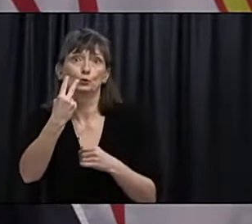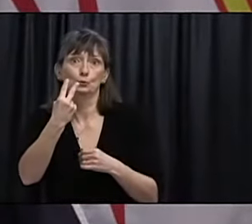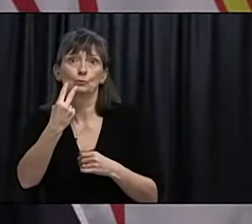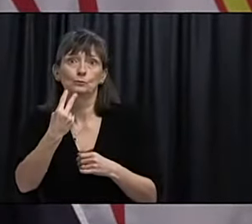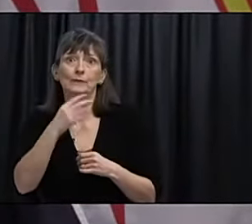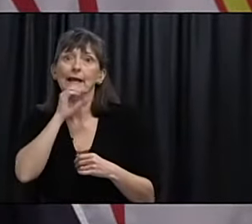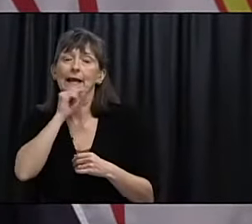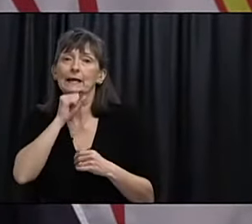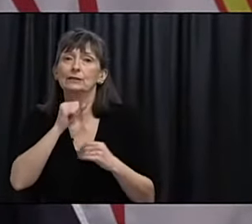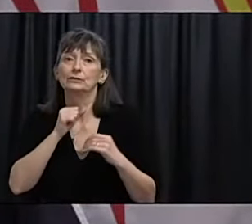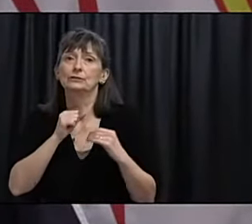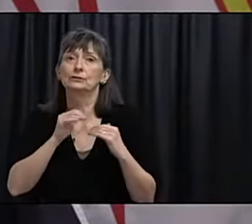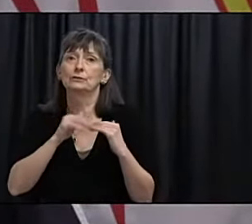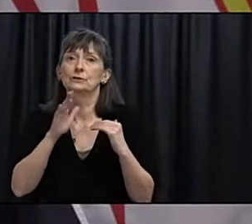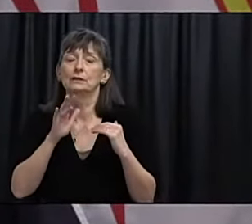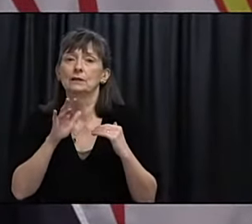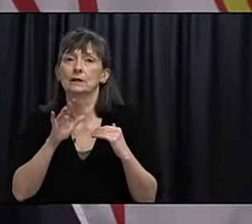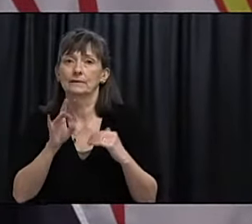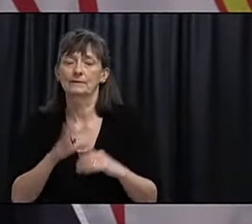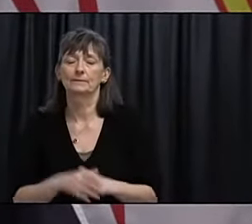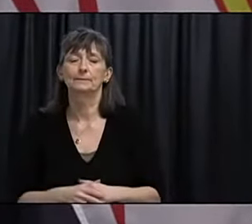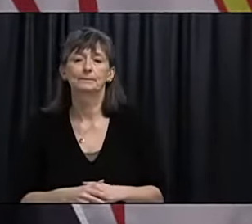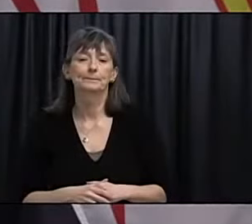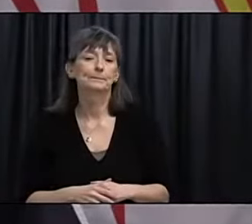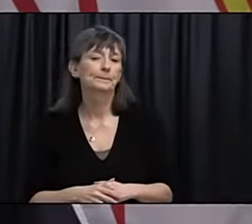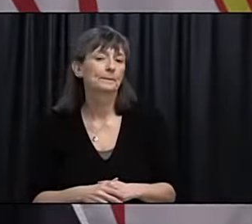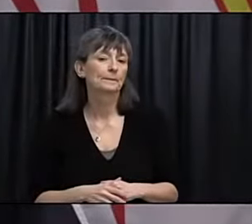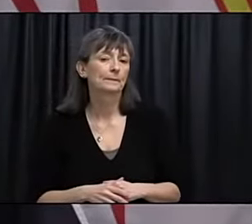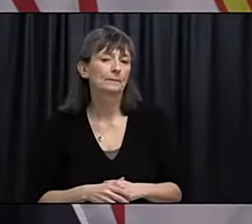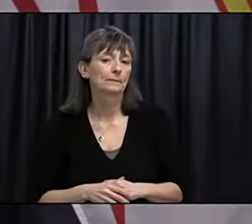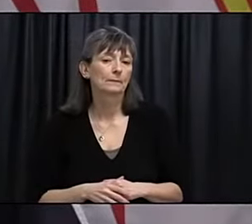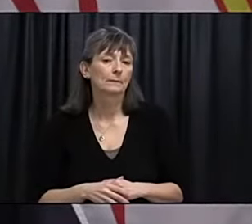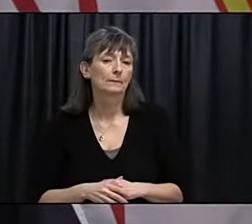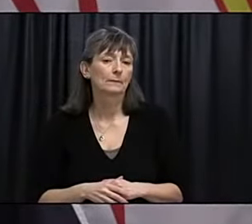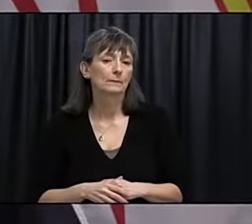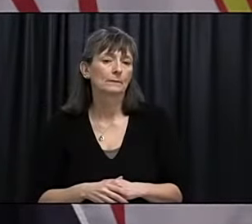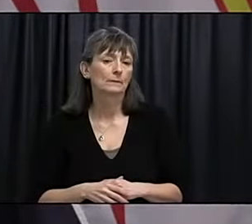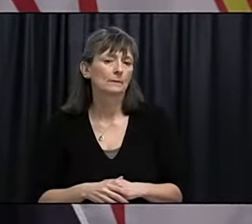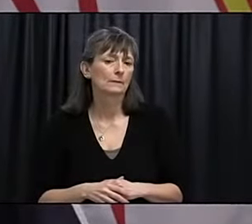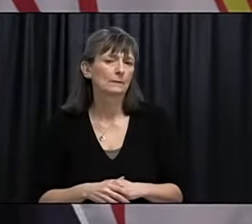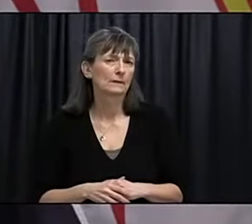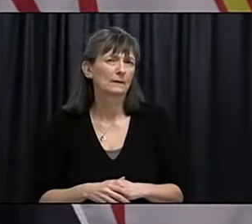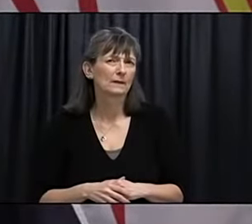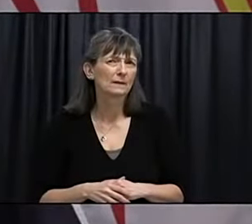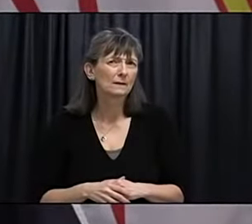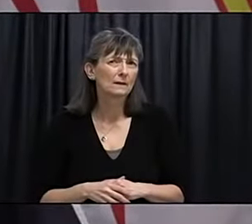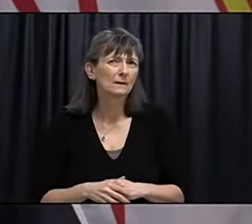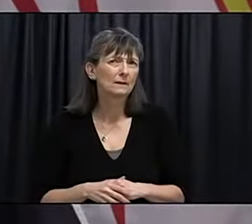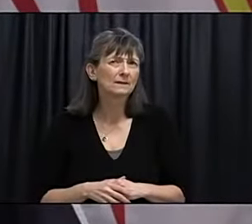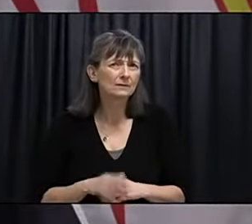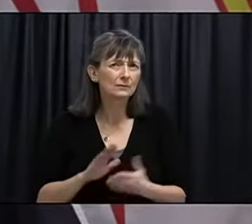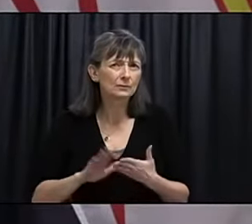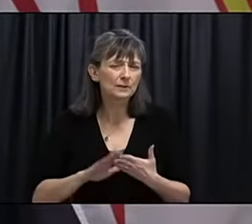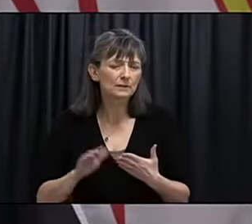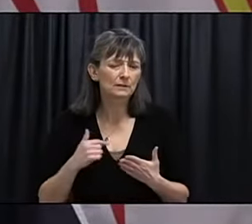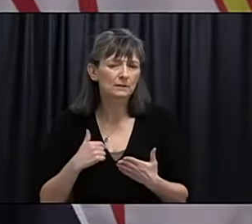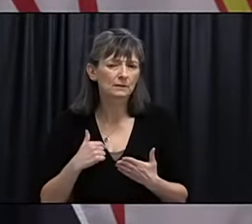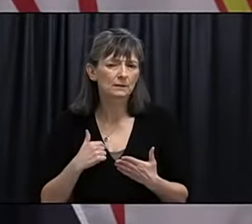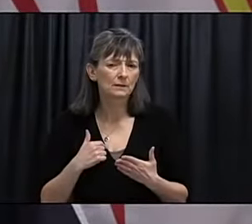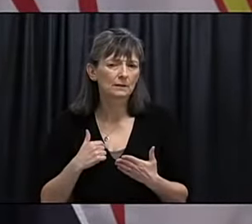For those over 85. And the appointments will likely be when, Dr. Fitzgerald, that's what I was wondering. Pardon me?